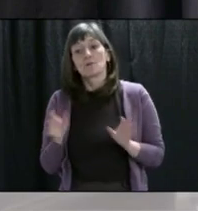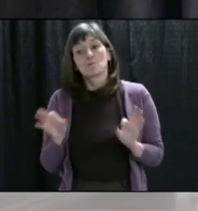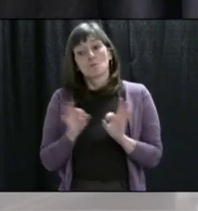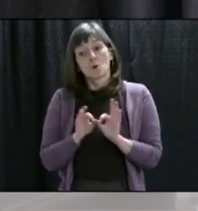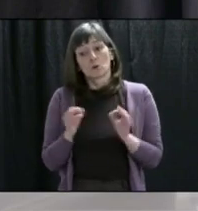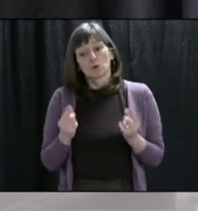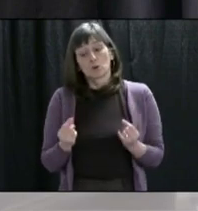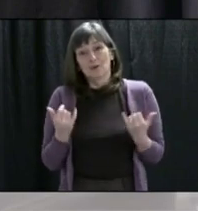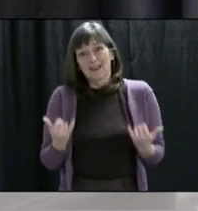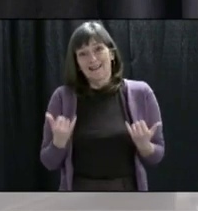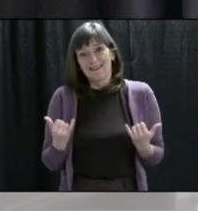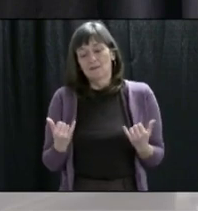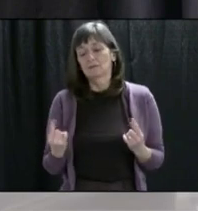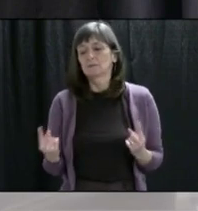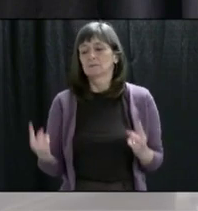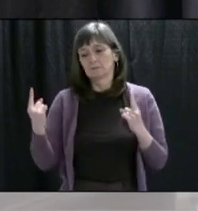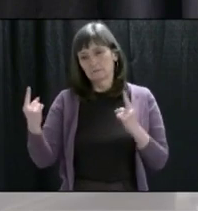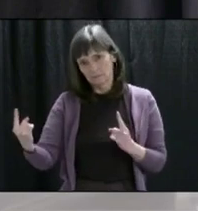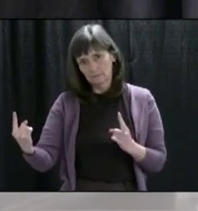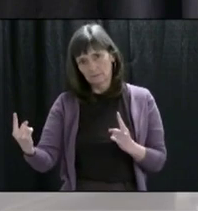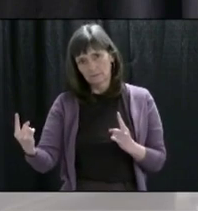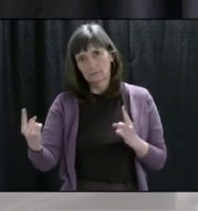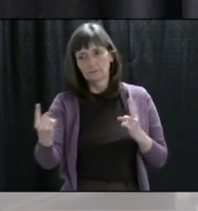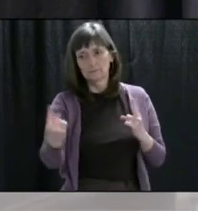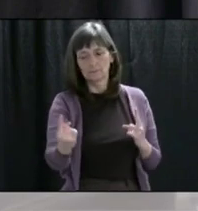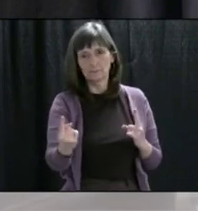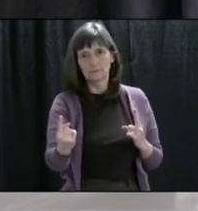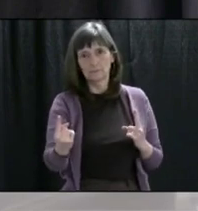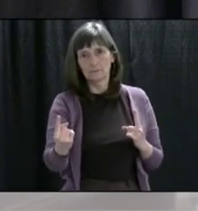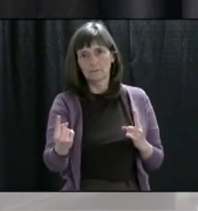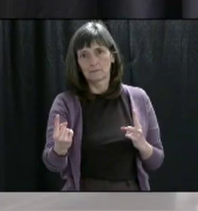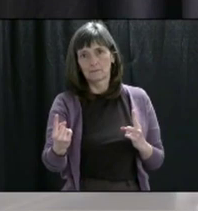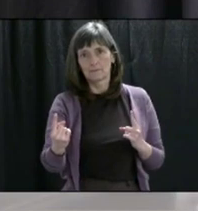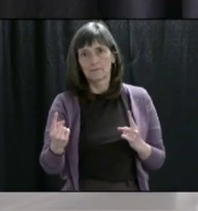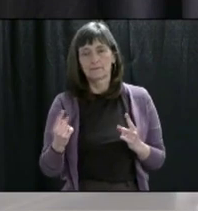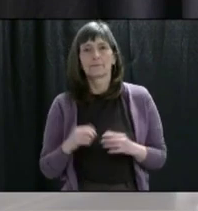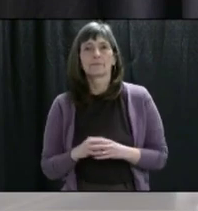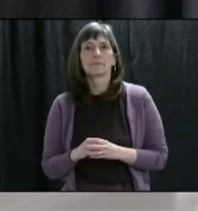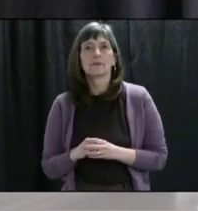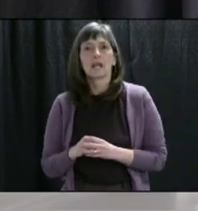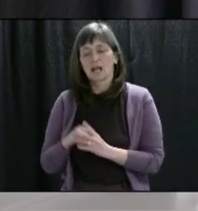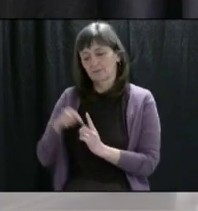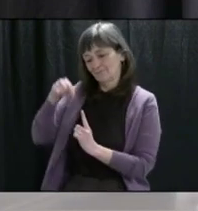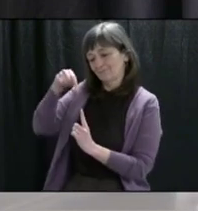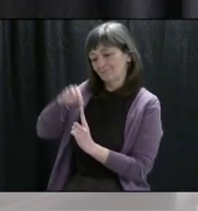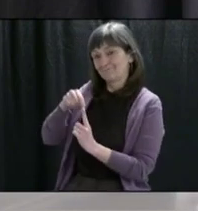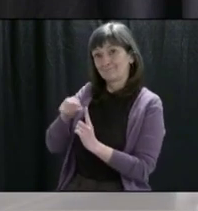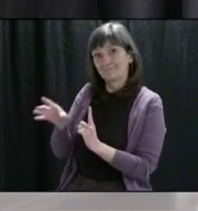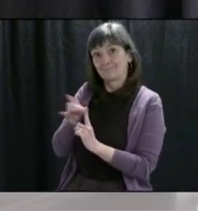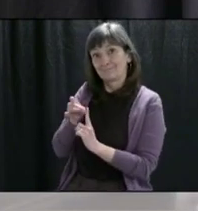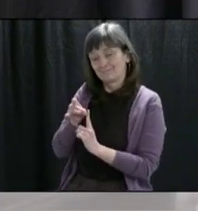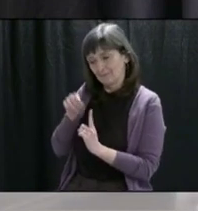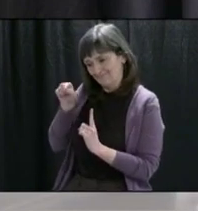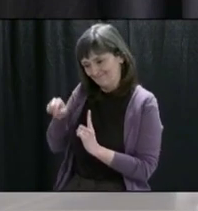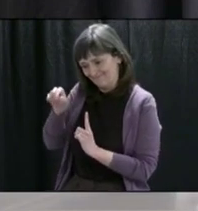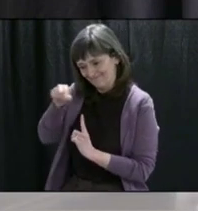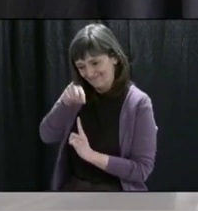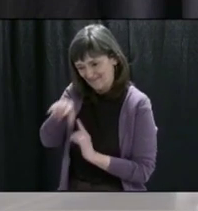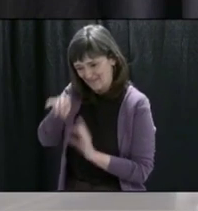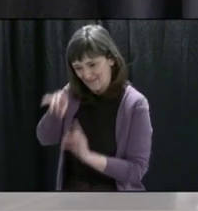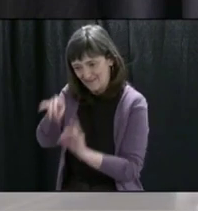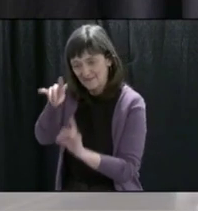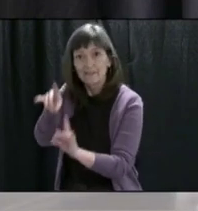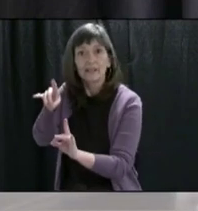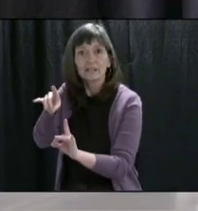now are physical distancing. We need to engage in active contact tracing. But we need to persevere with